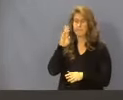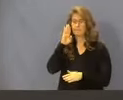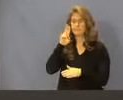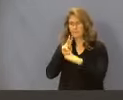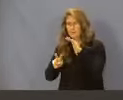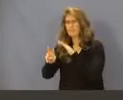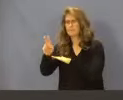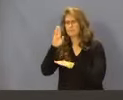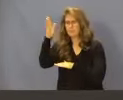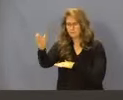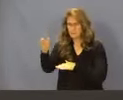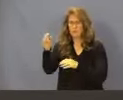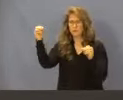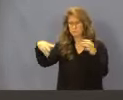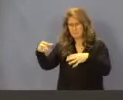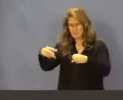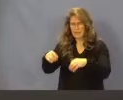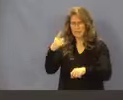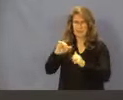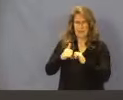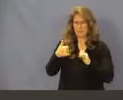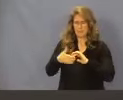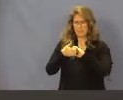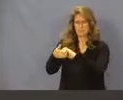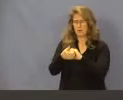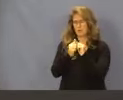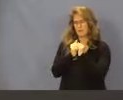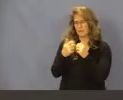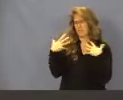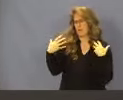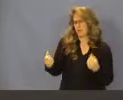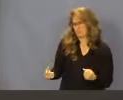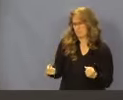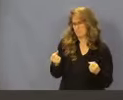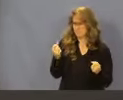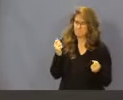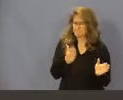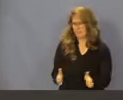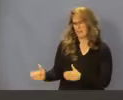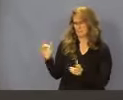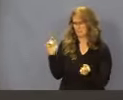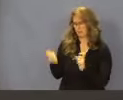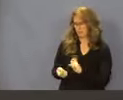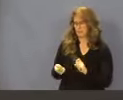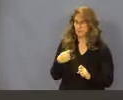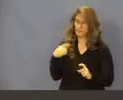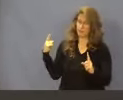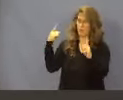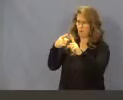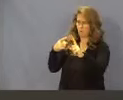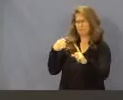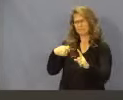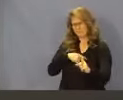in Georgia and how DCH can be a partner in this effort through compatible health planning initiatives. The overall goal is, of course, to be